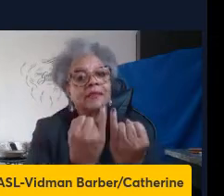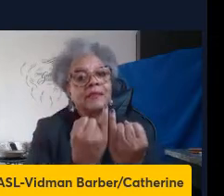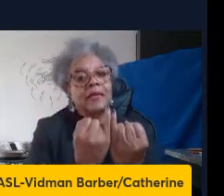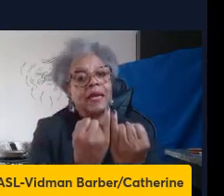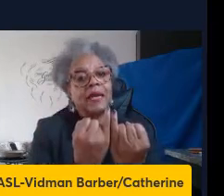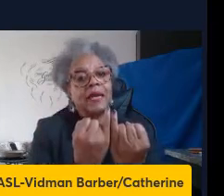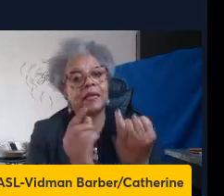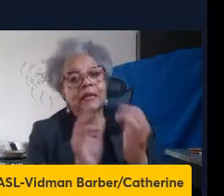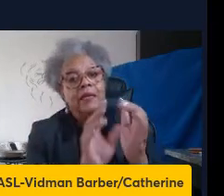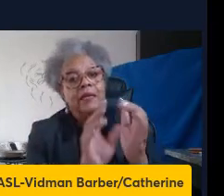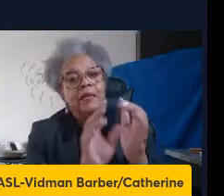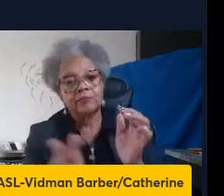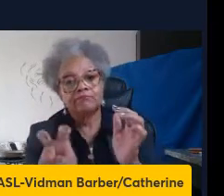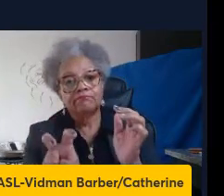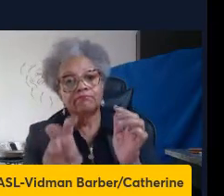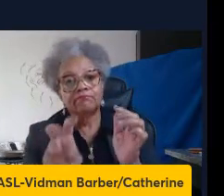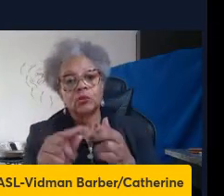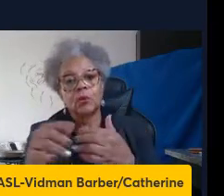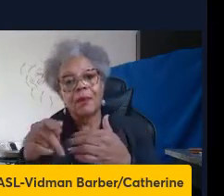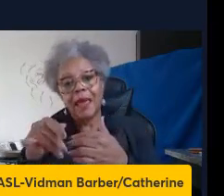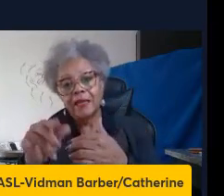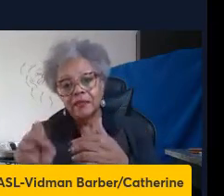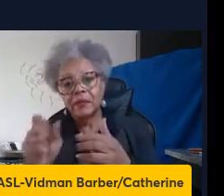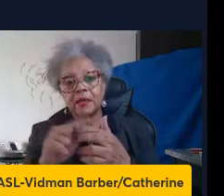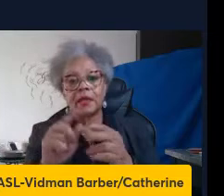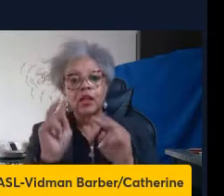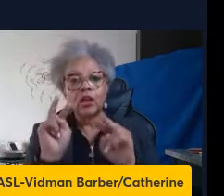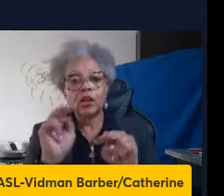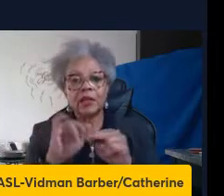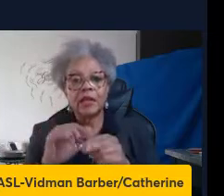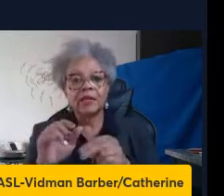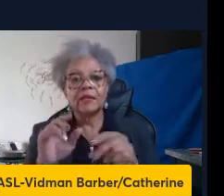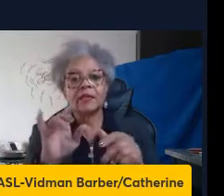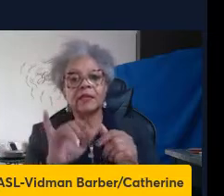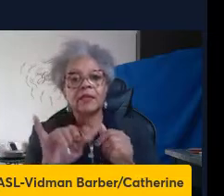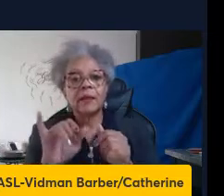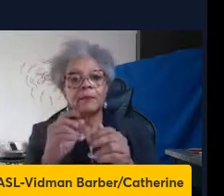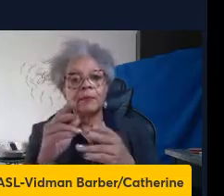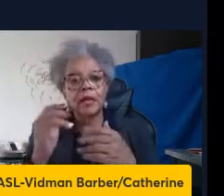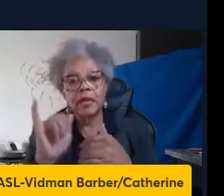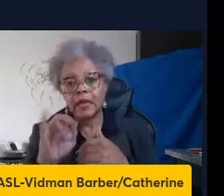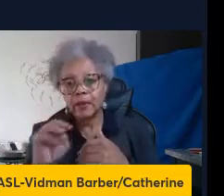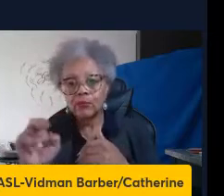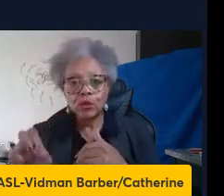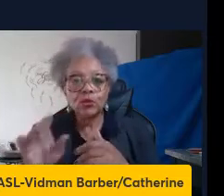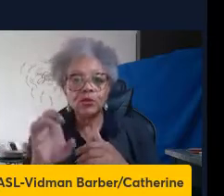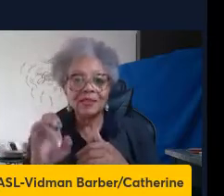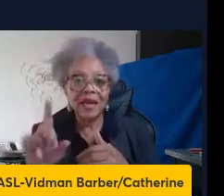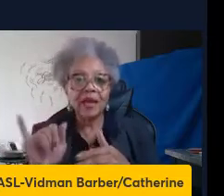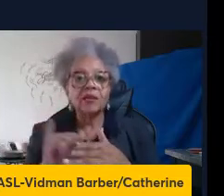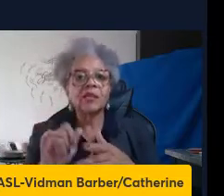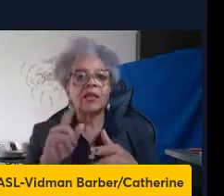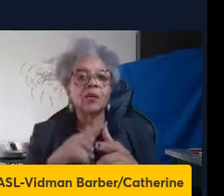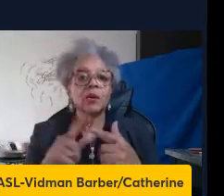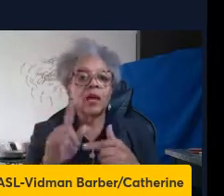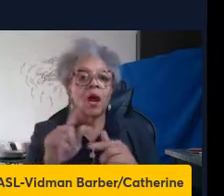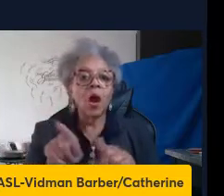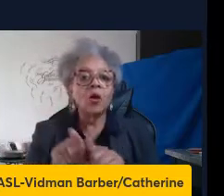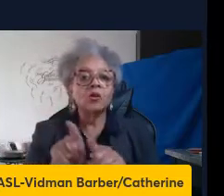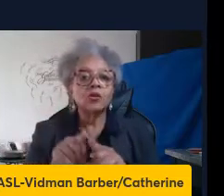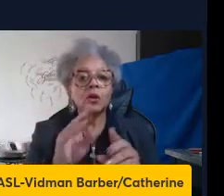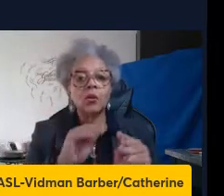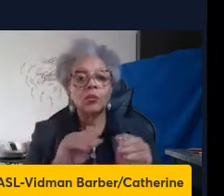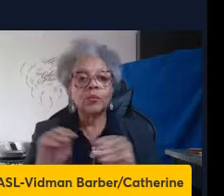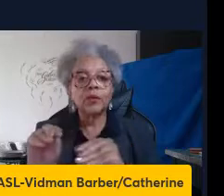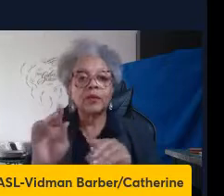also looked at plasma for inflammatory markers. We've looked at our immune cells in phenotype and bifloxometry. And we've also added them to our future model